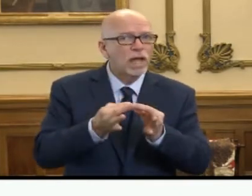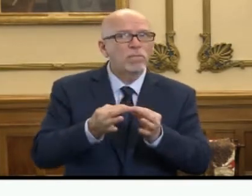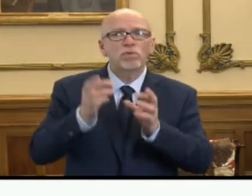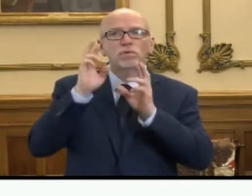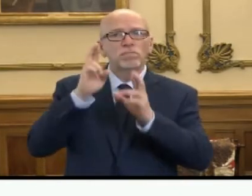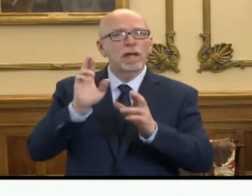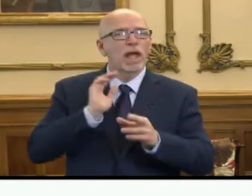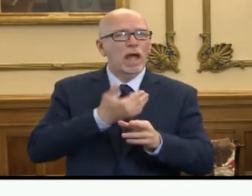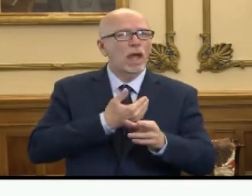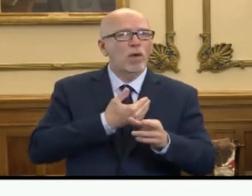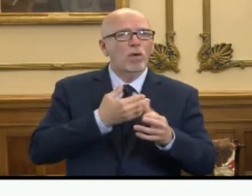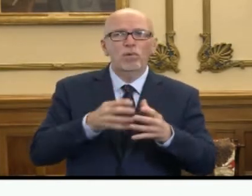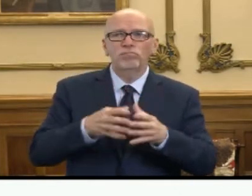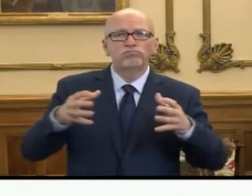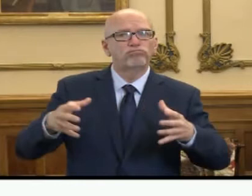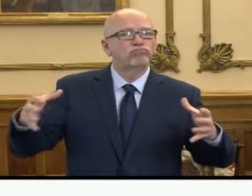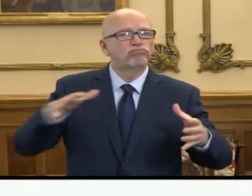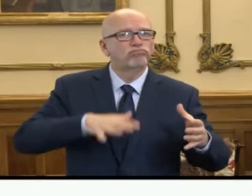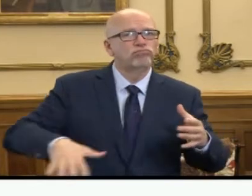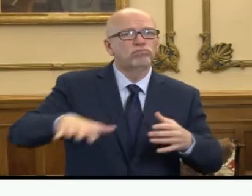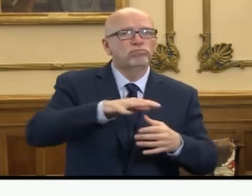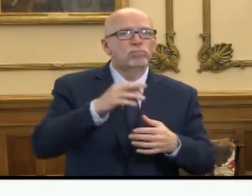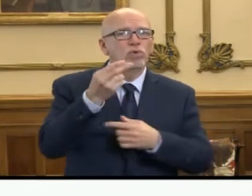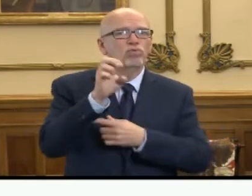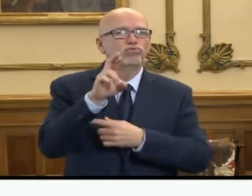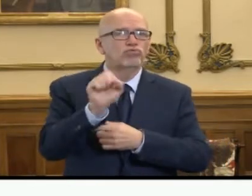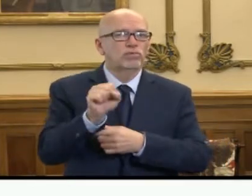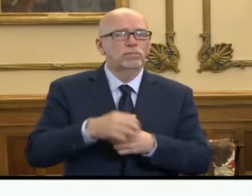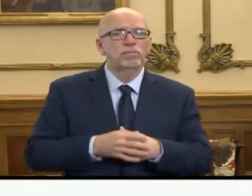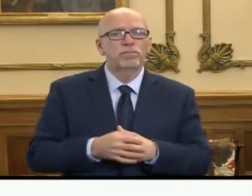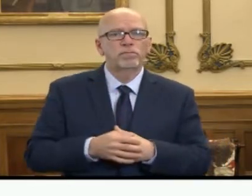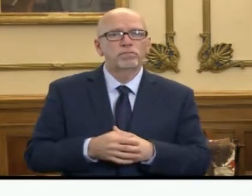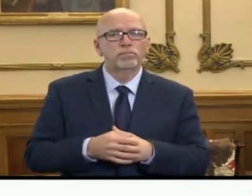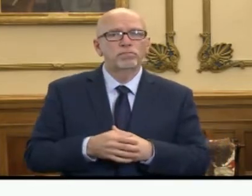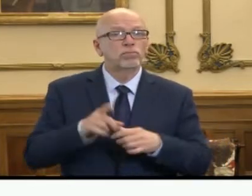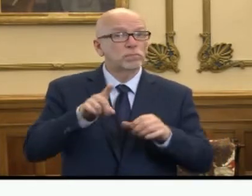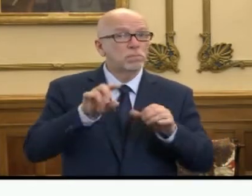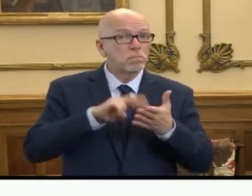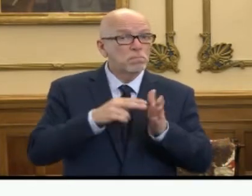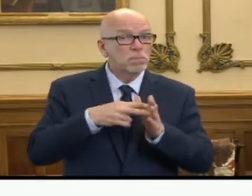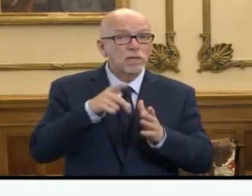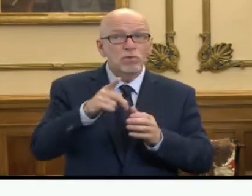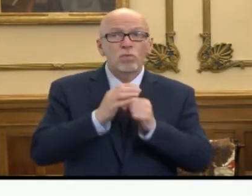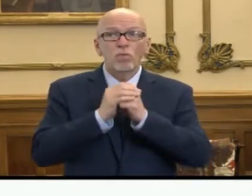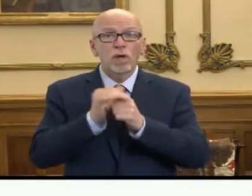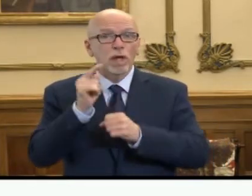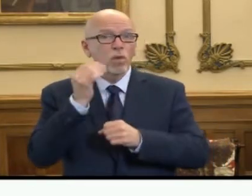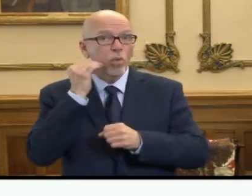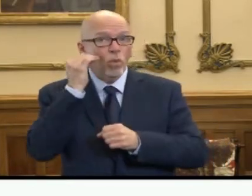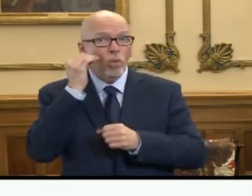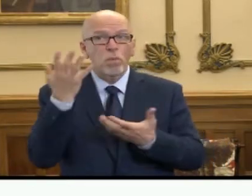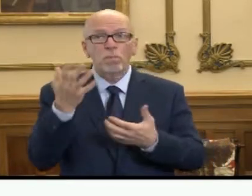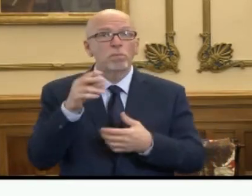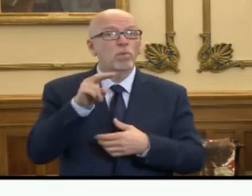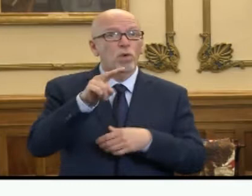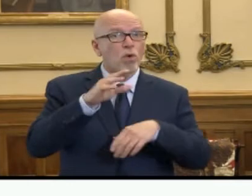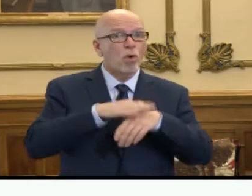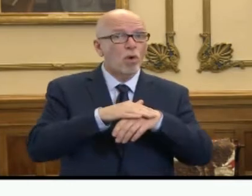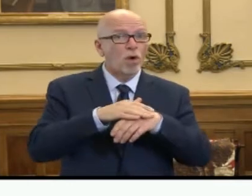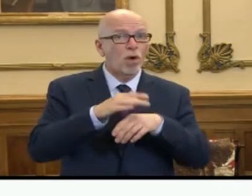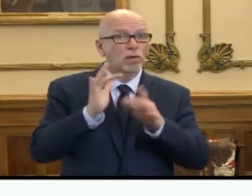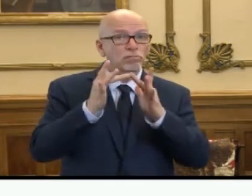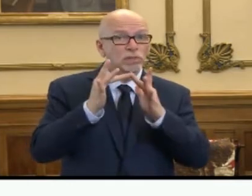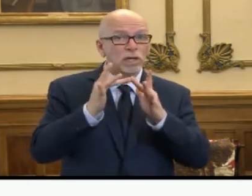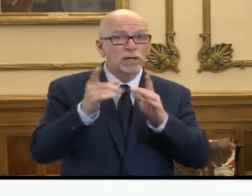Hoosier family. If that's at home, live streaming a sermon,